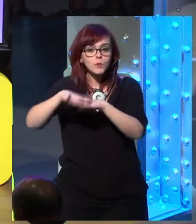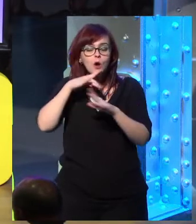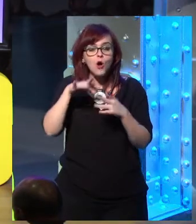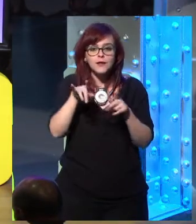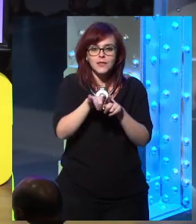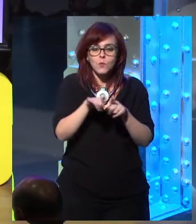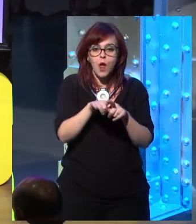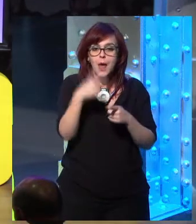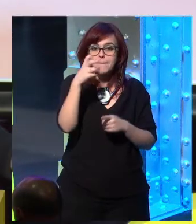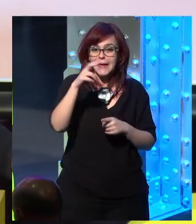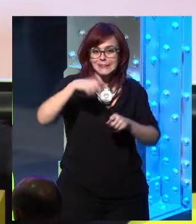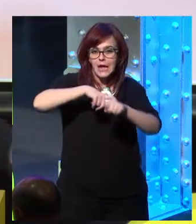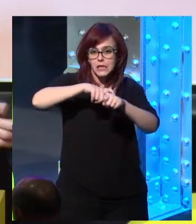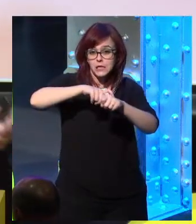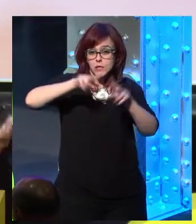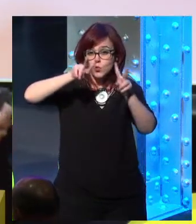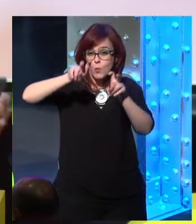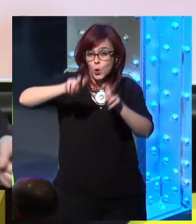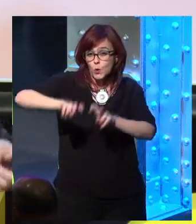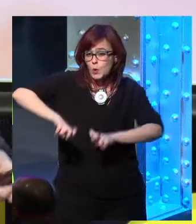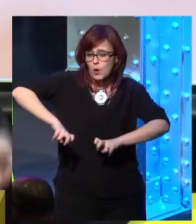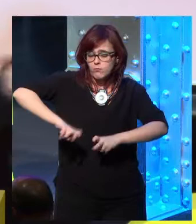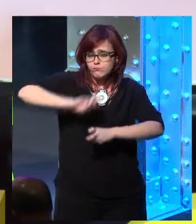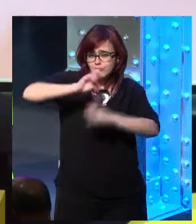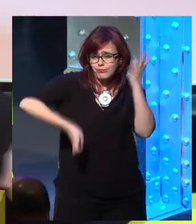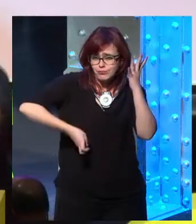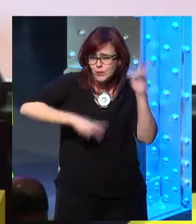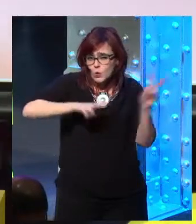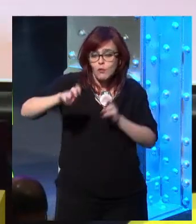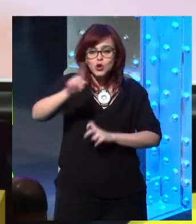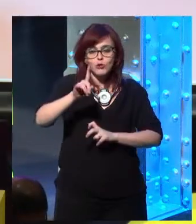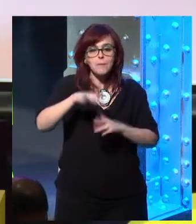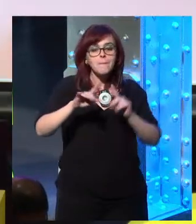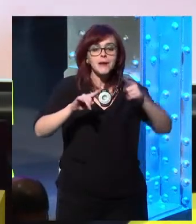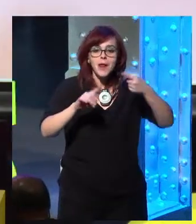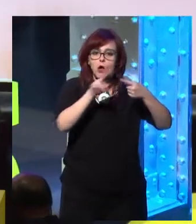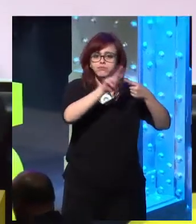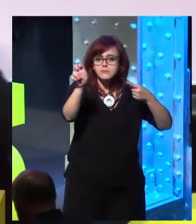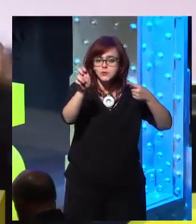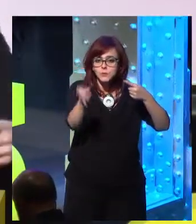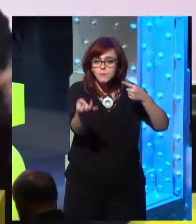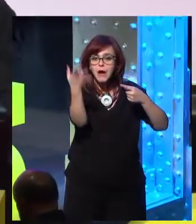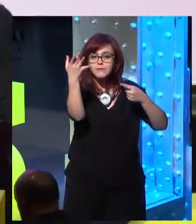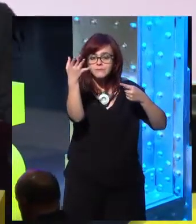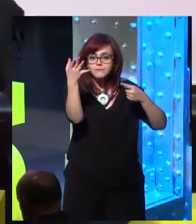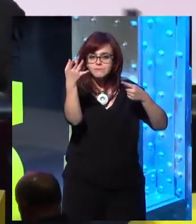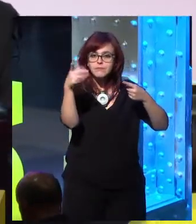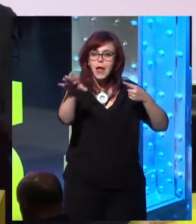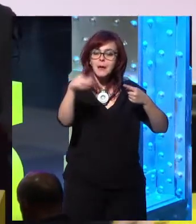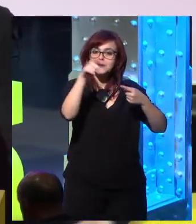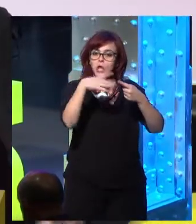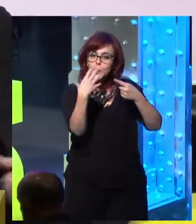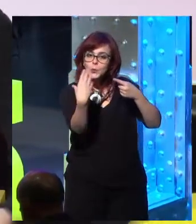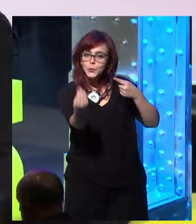We had to wait for that long to eat this kind of dinner with an appetizer and a main course and a dessert. It had to be cut up into small